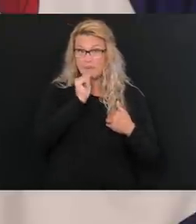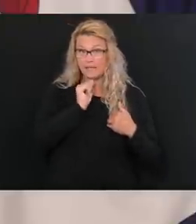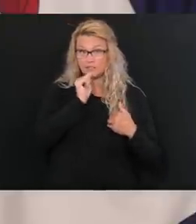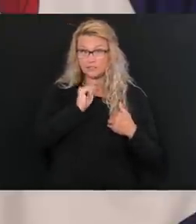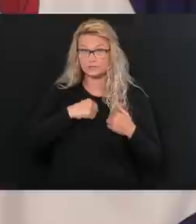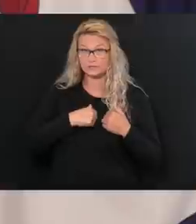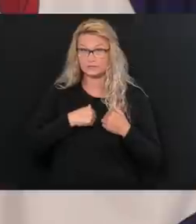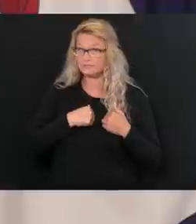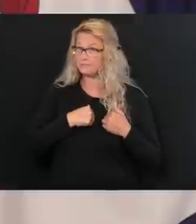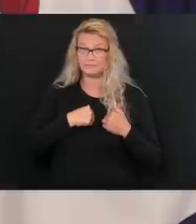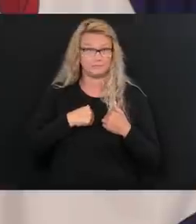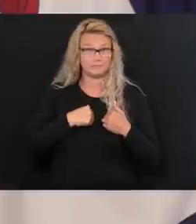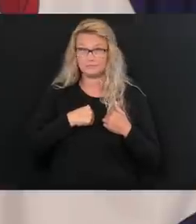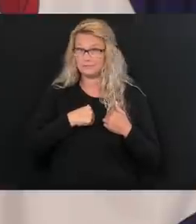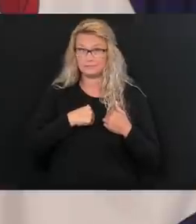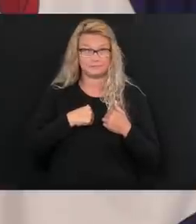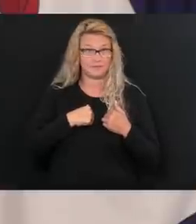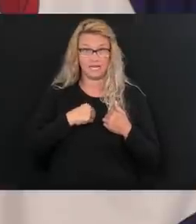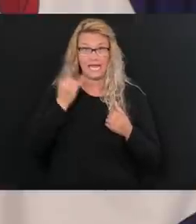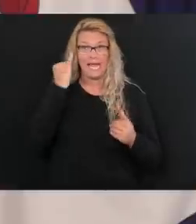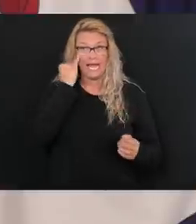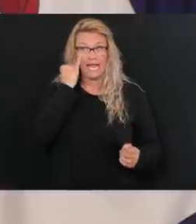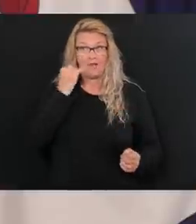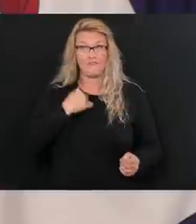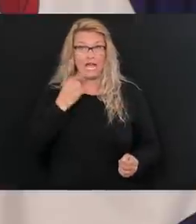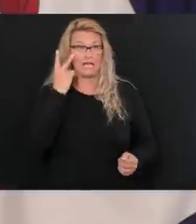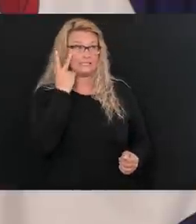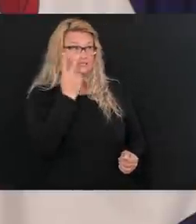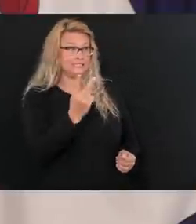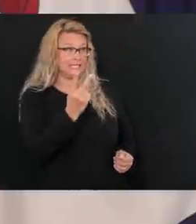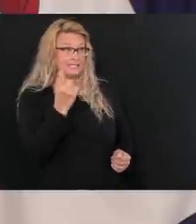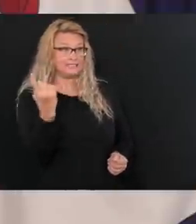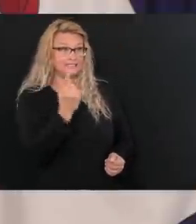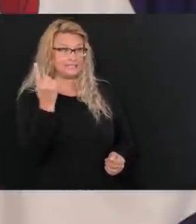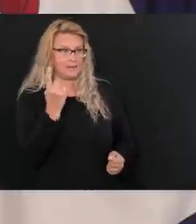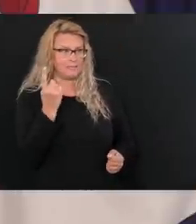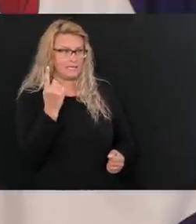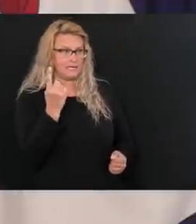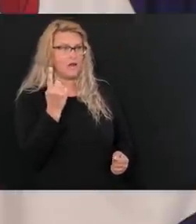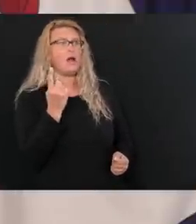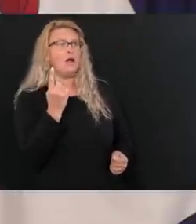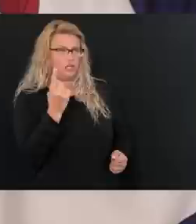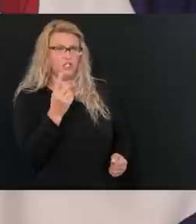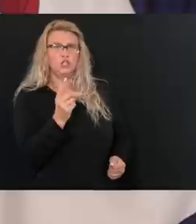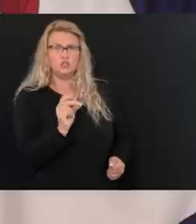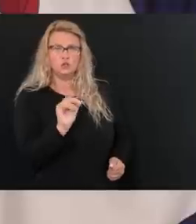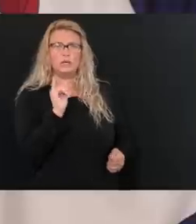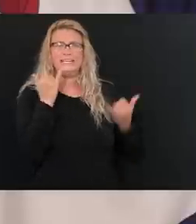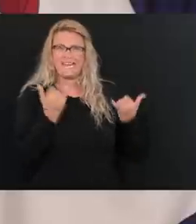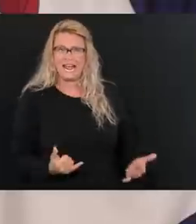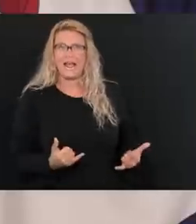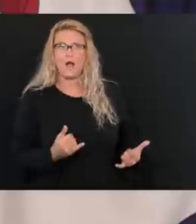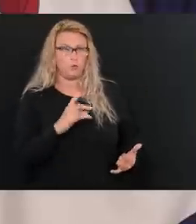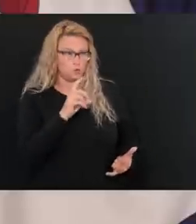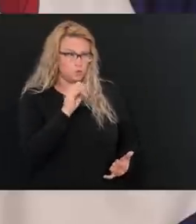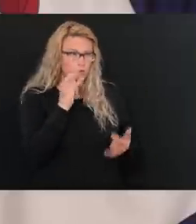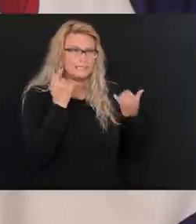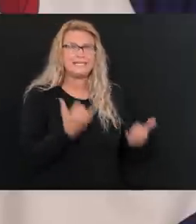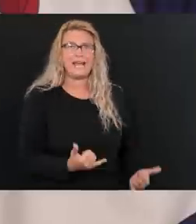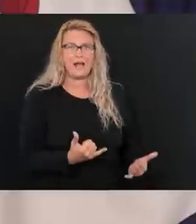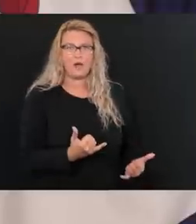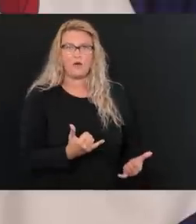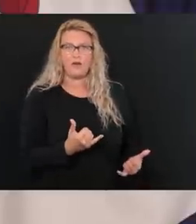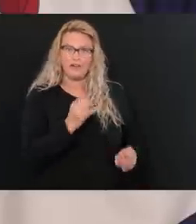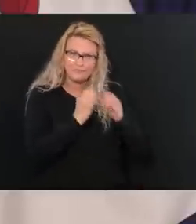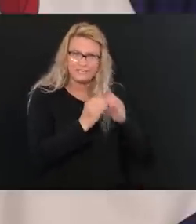standpoint of if I see something that needs attention and needs done, I want it done now, right now.